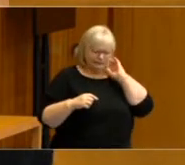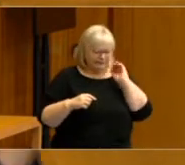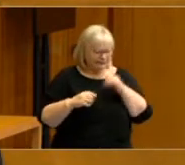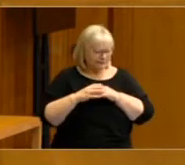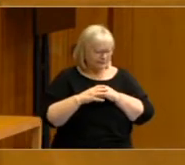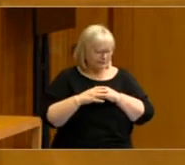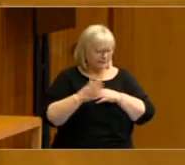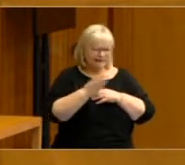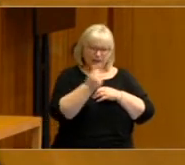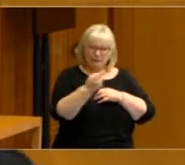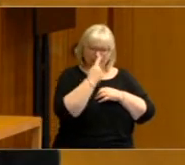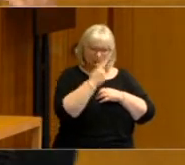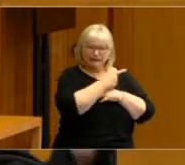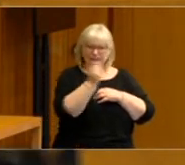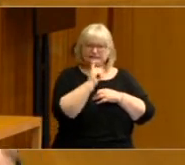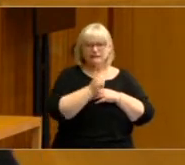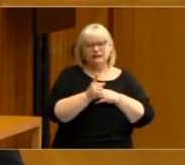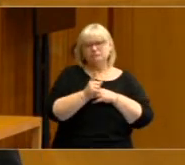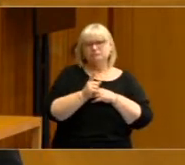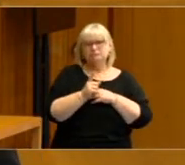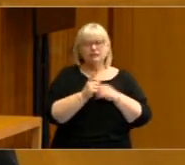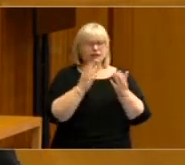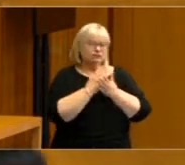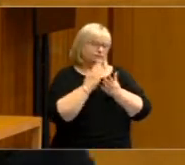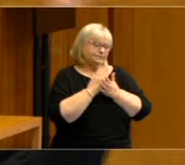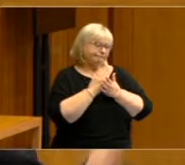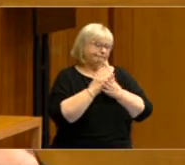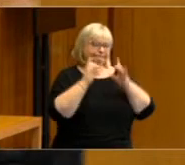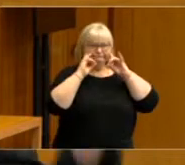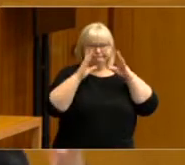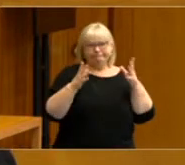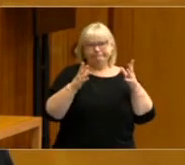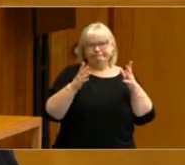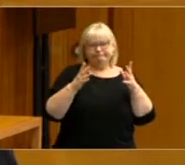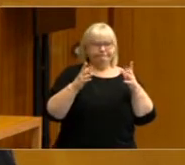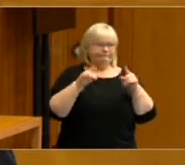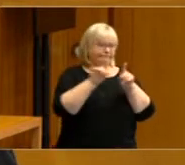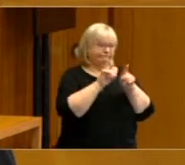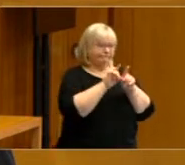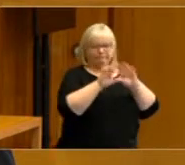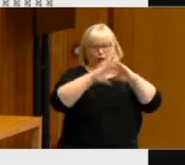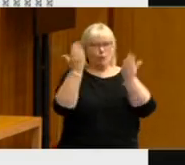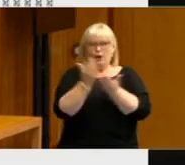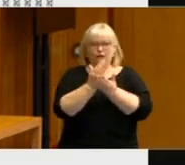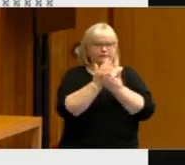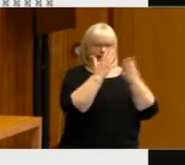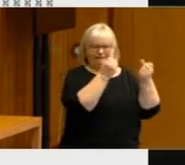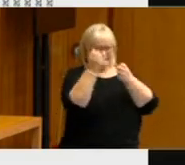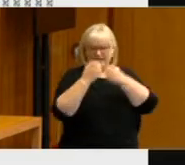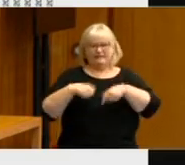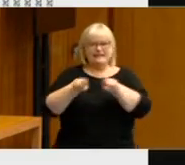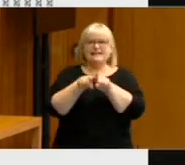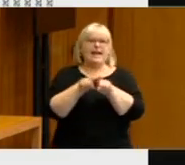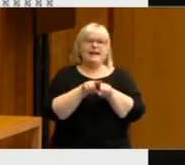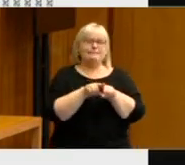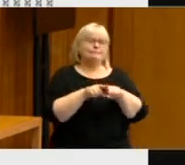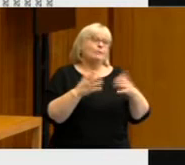Some people have argued that this is just a reflection of trends that are happening around the world. Well,